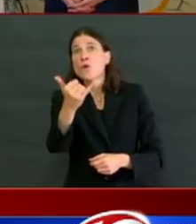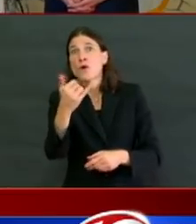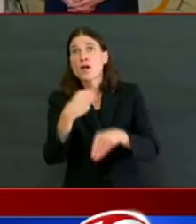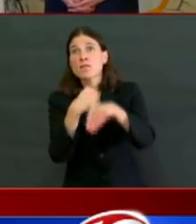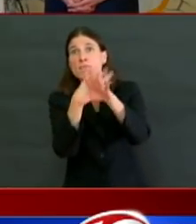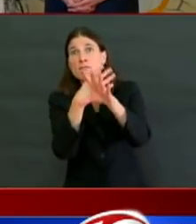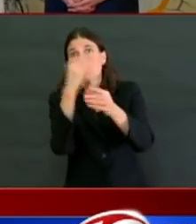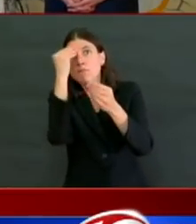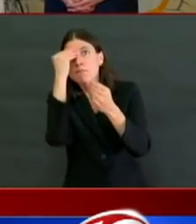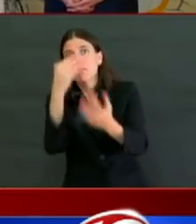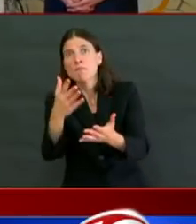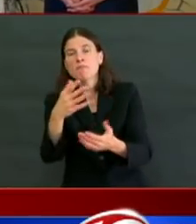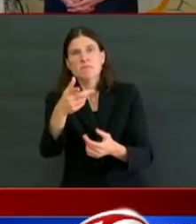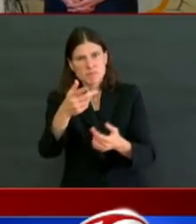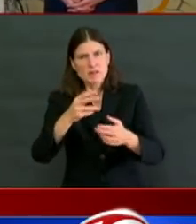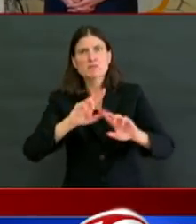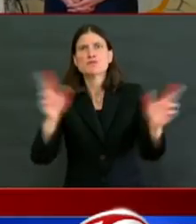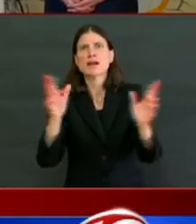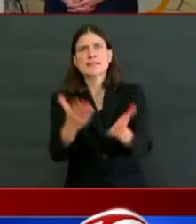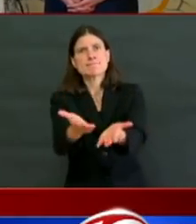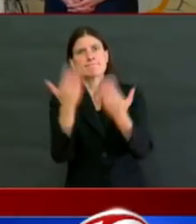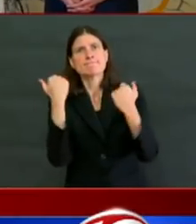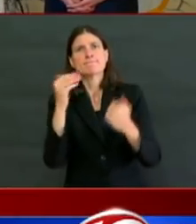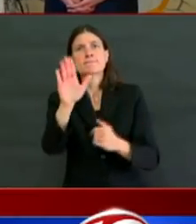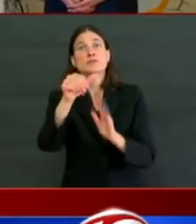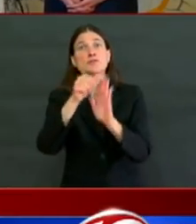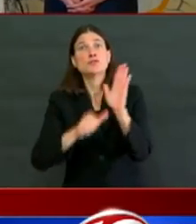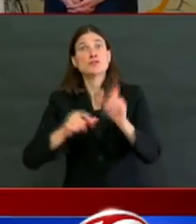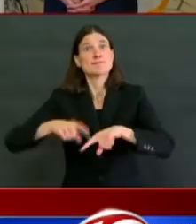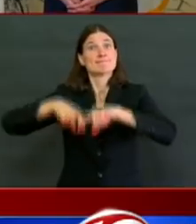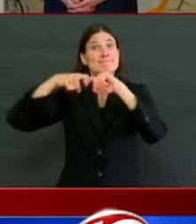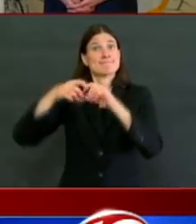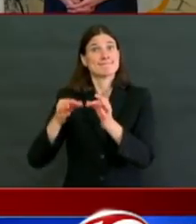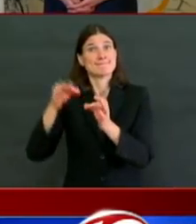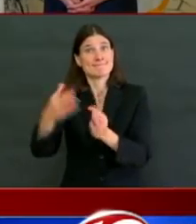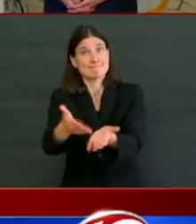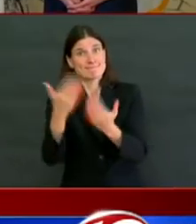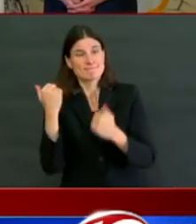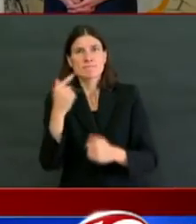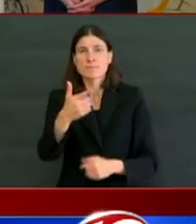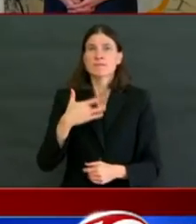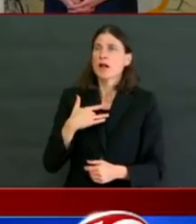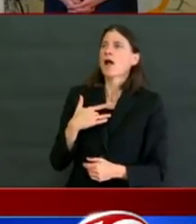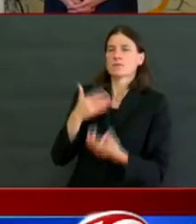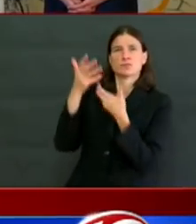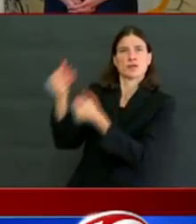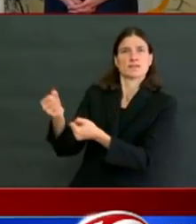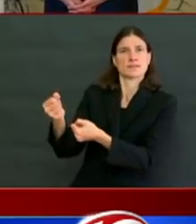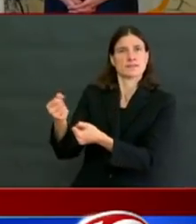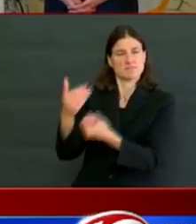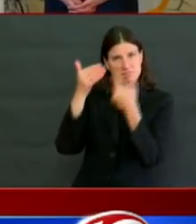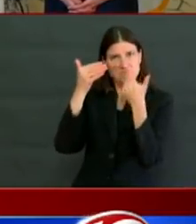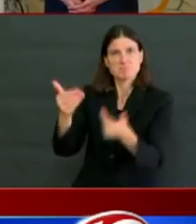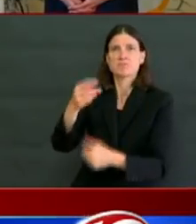care that you need and deserve and that will help you get better. One final note on hospitals,